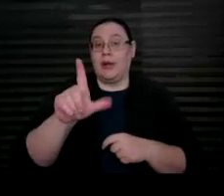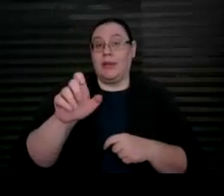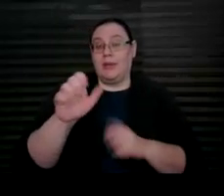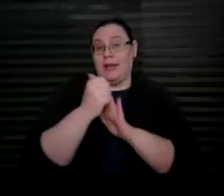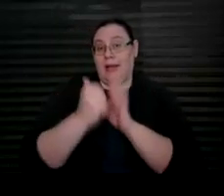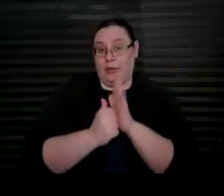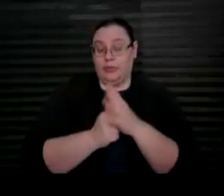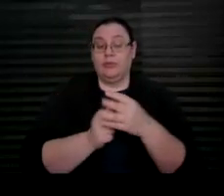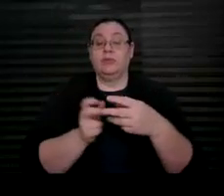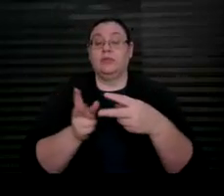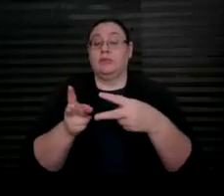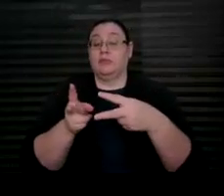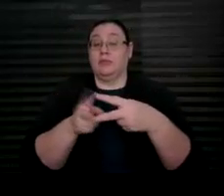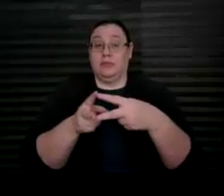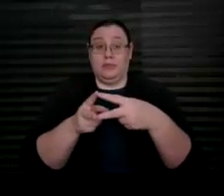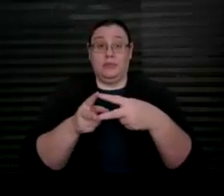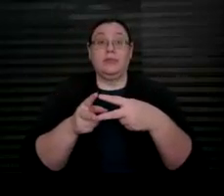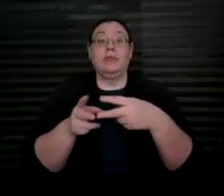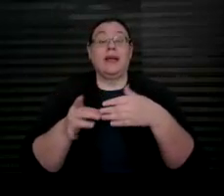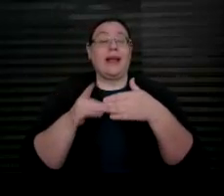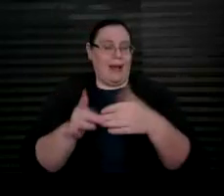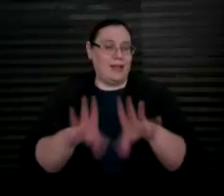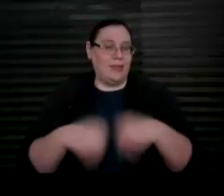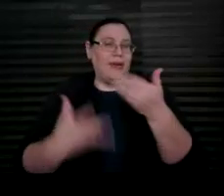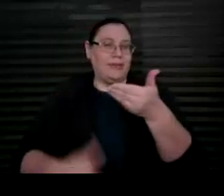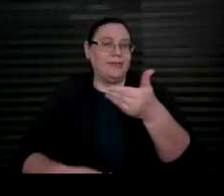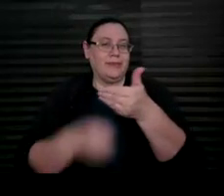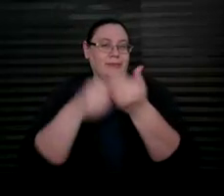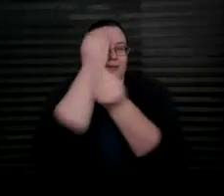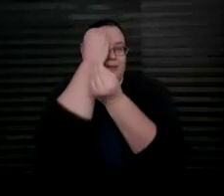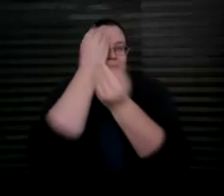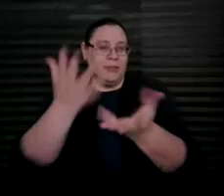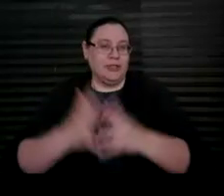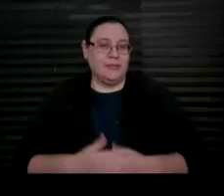And these guides provide additional information.